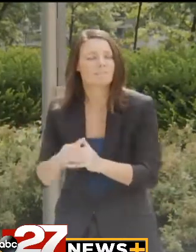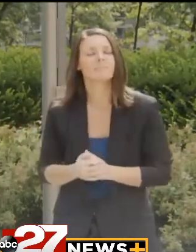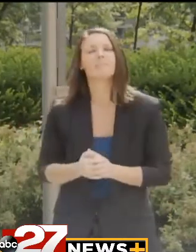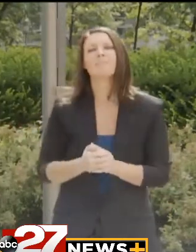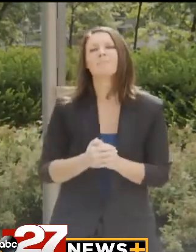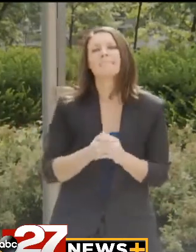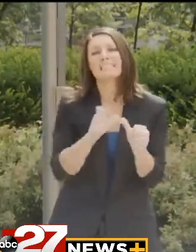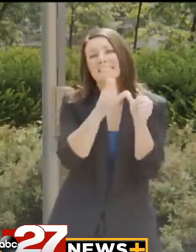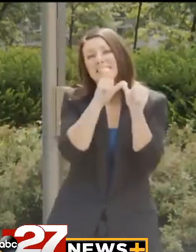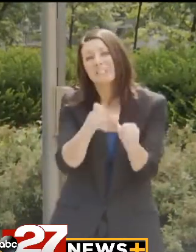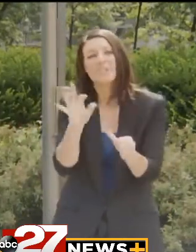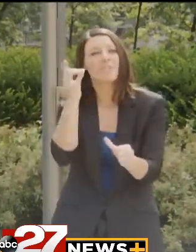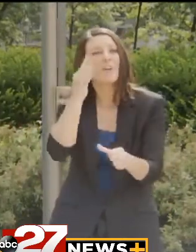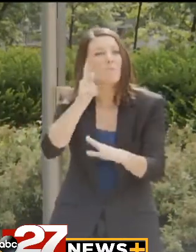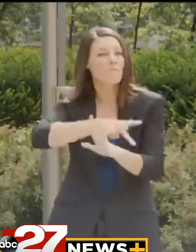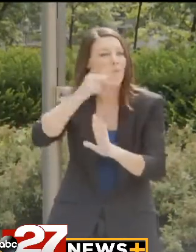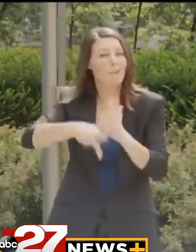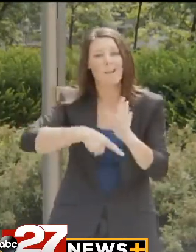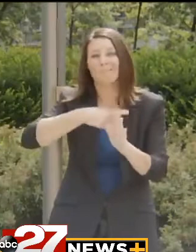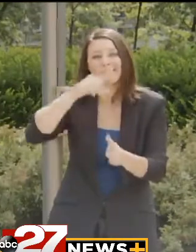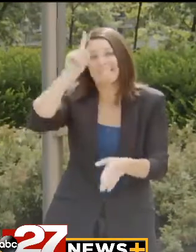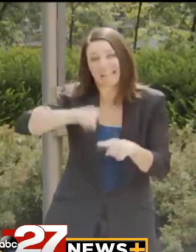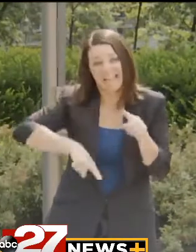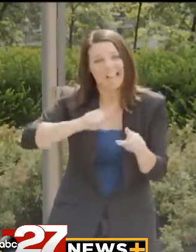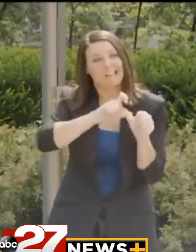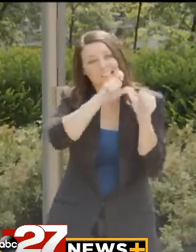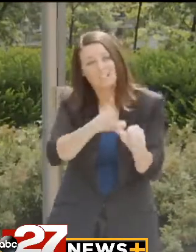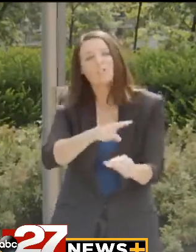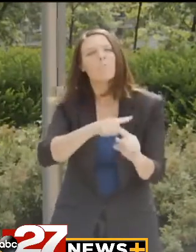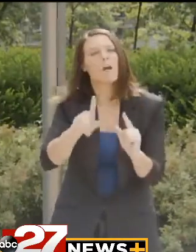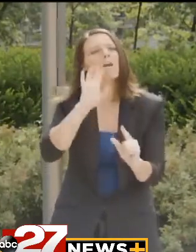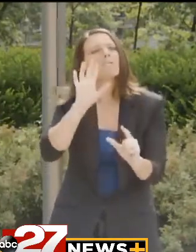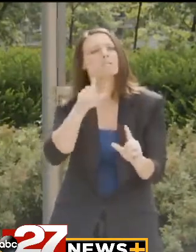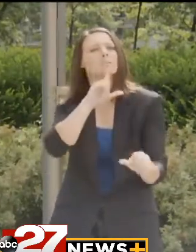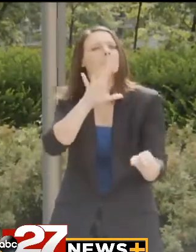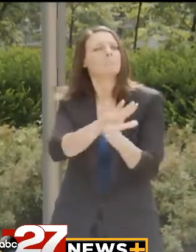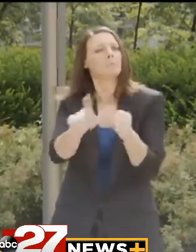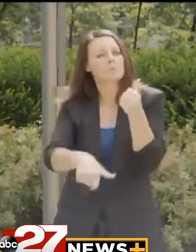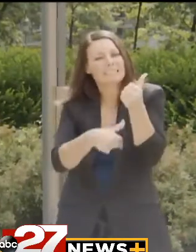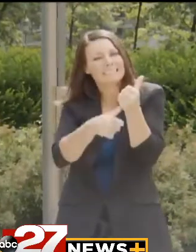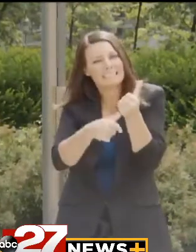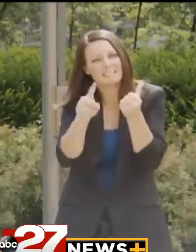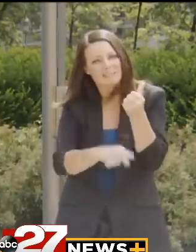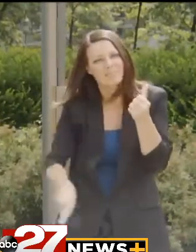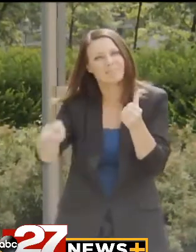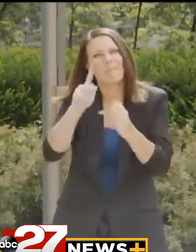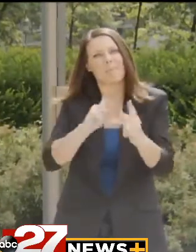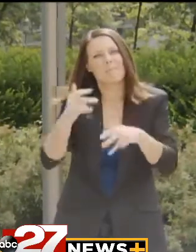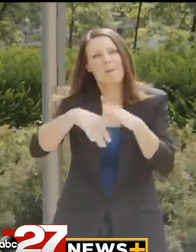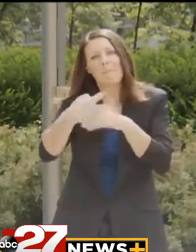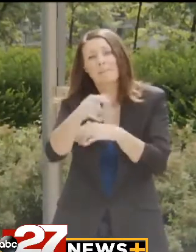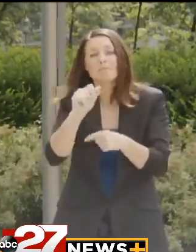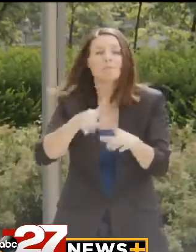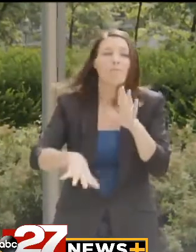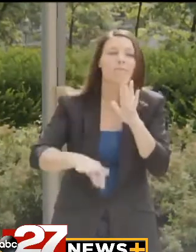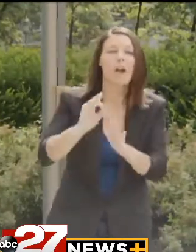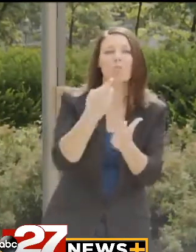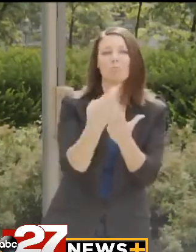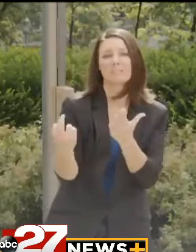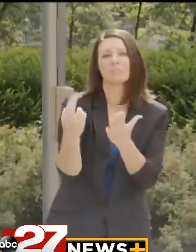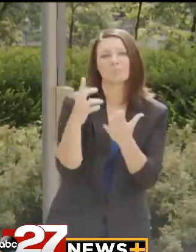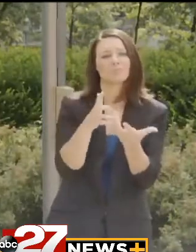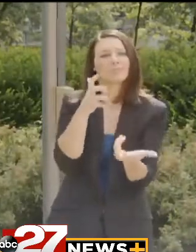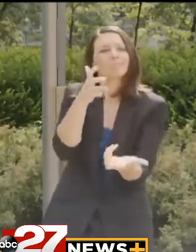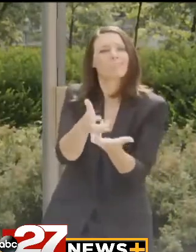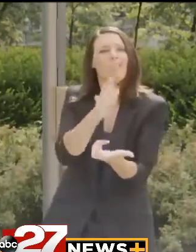cannot continue these federal programs, we are committed to assisting Pennsylvanians with finding the resources that can help them with their unique